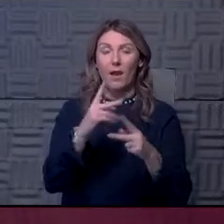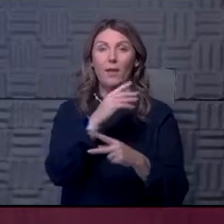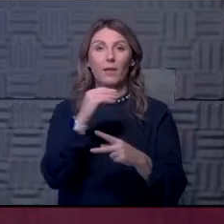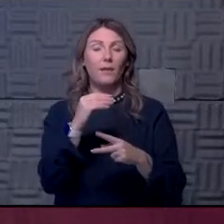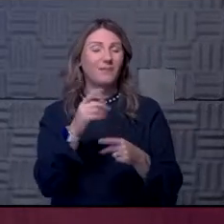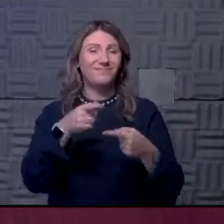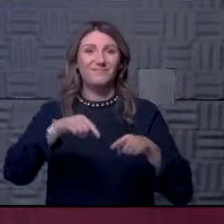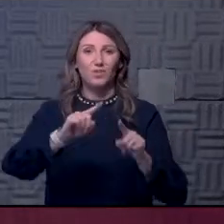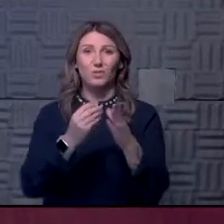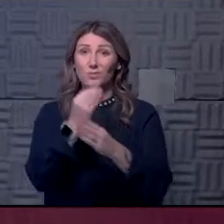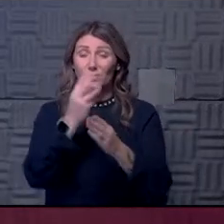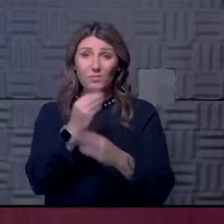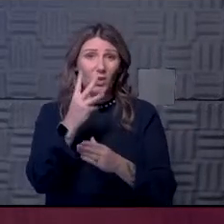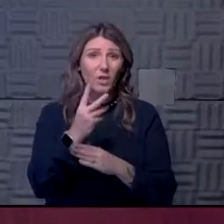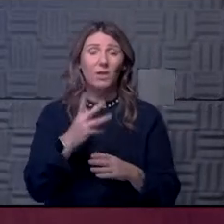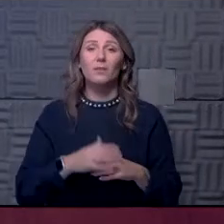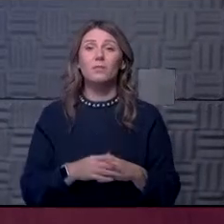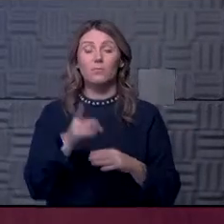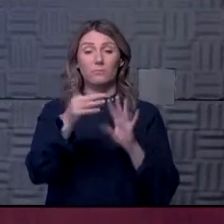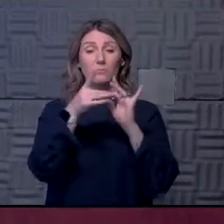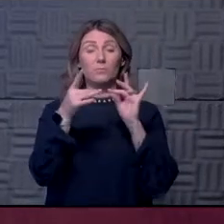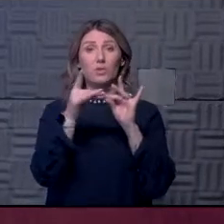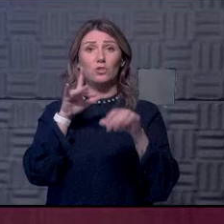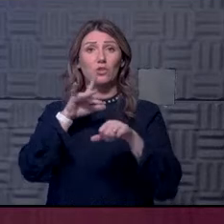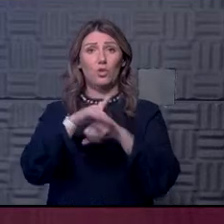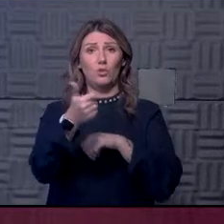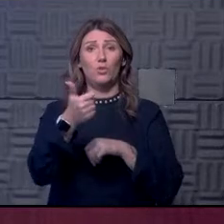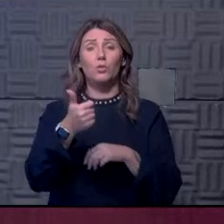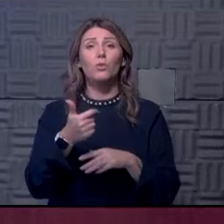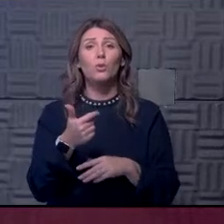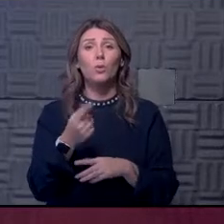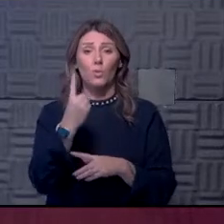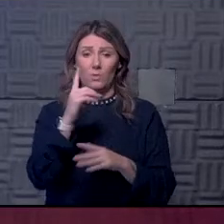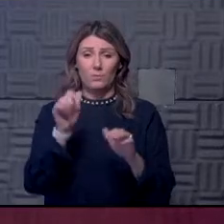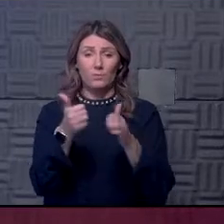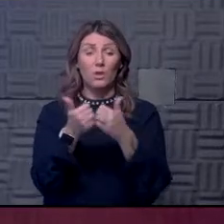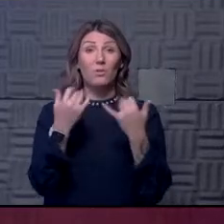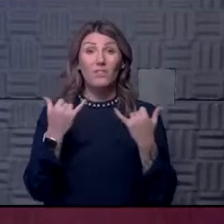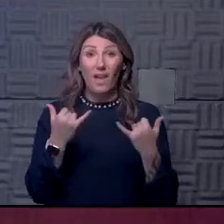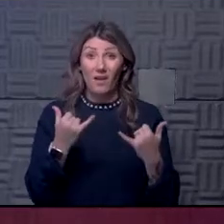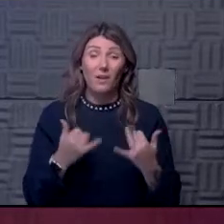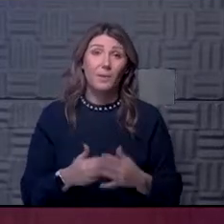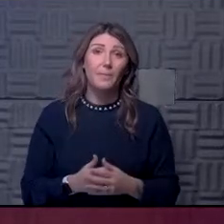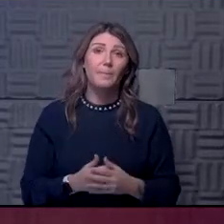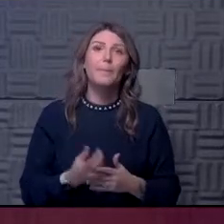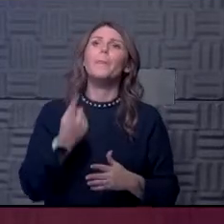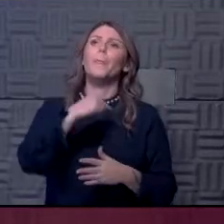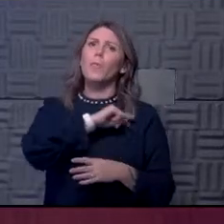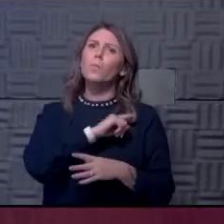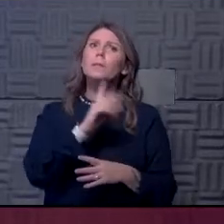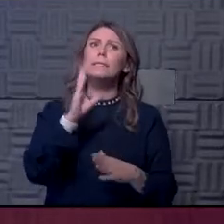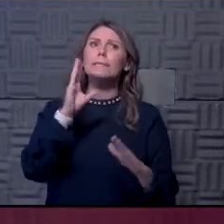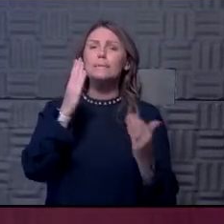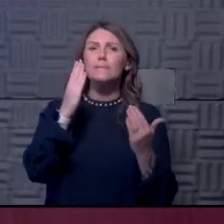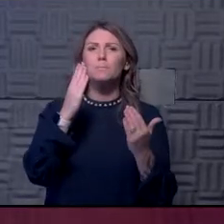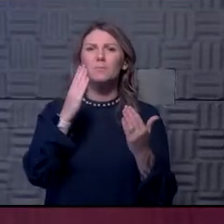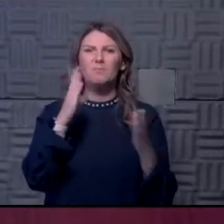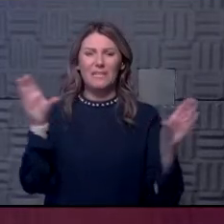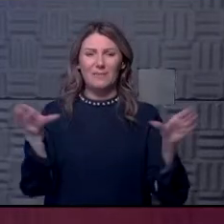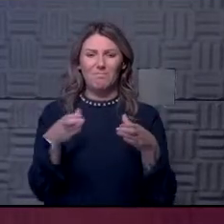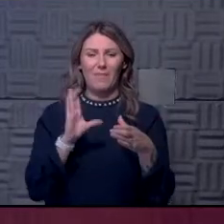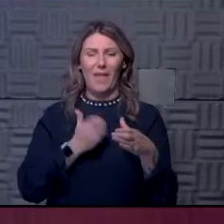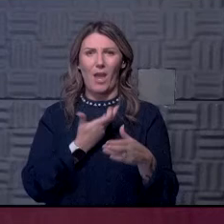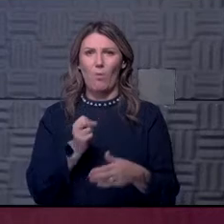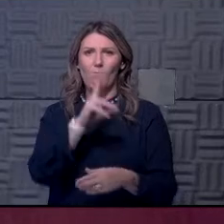everybody comes back. And I, you, you, mentioned it earlier that, uh, one of the challenges right now as well, we seem to be in a little bit of a bubble right